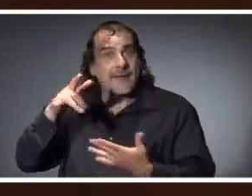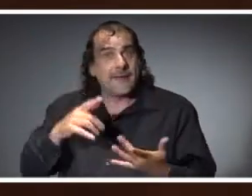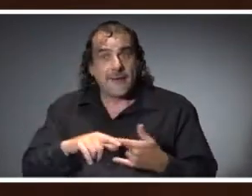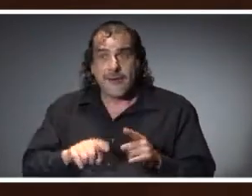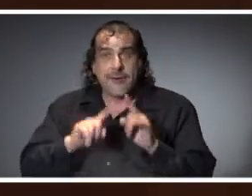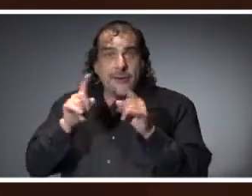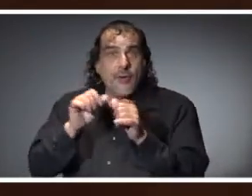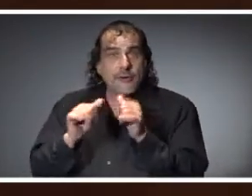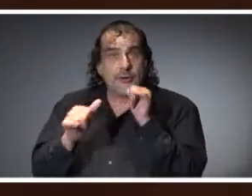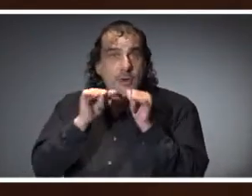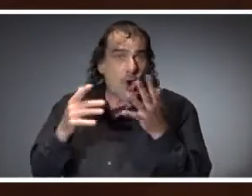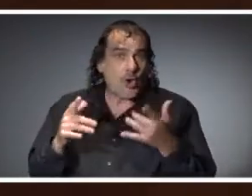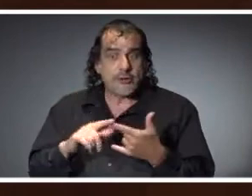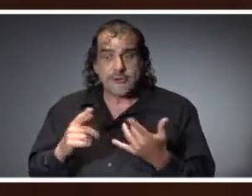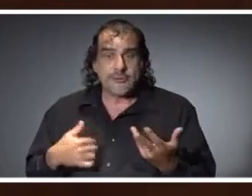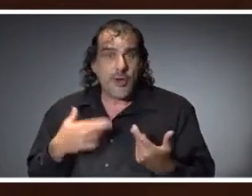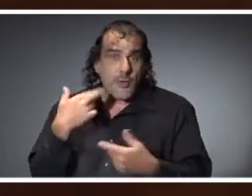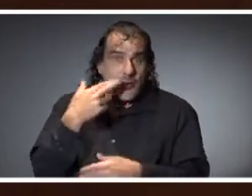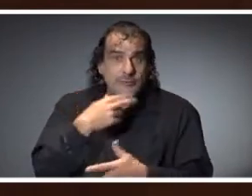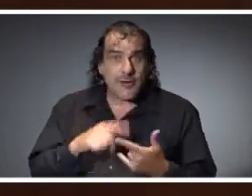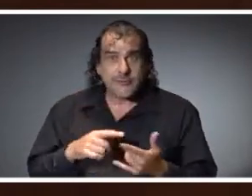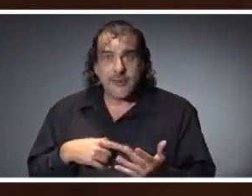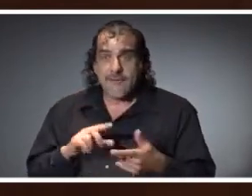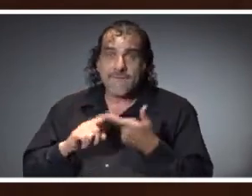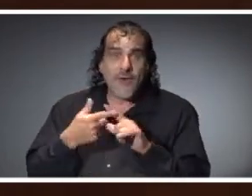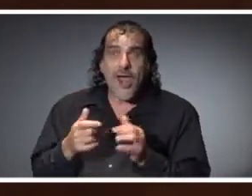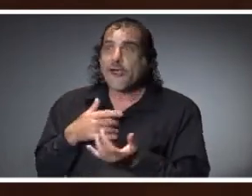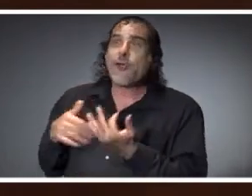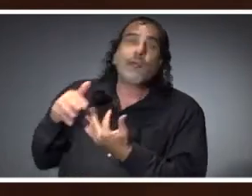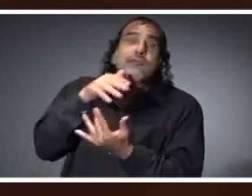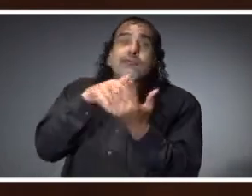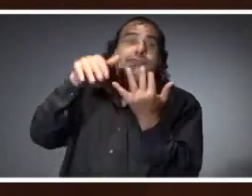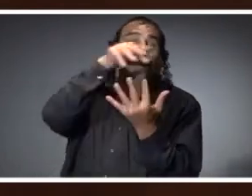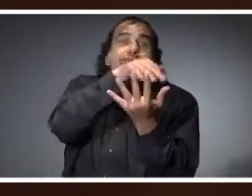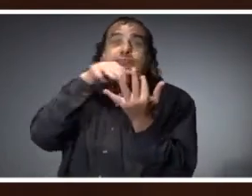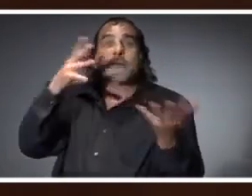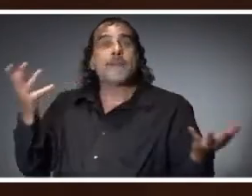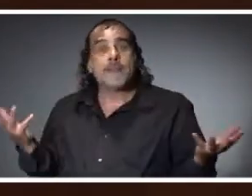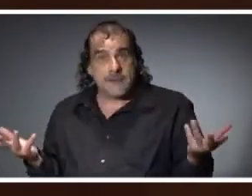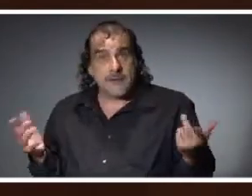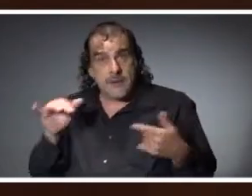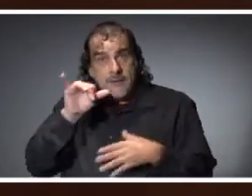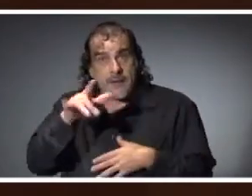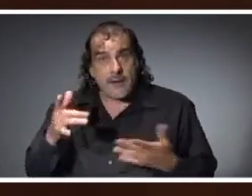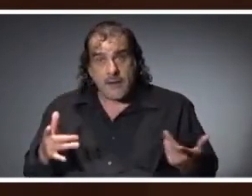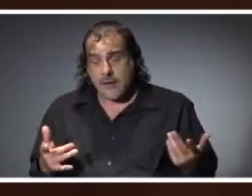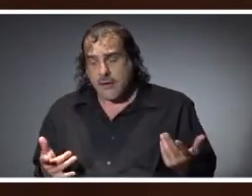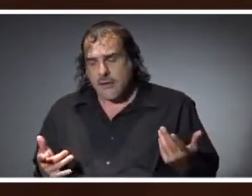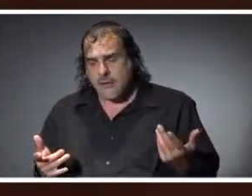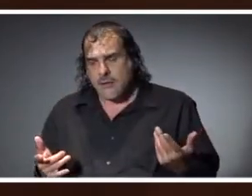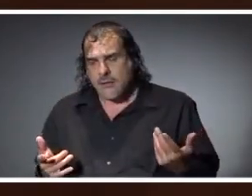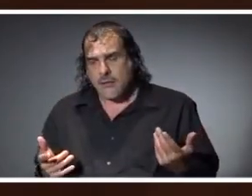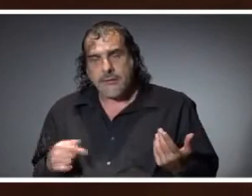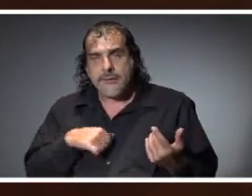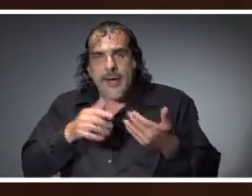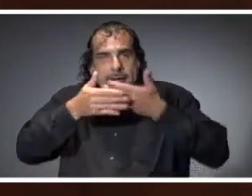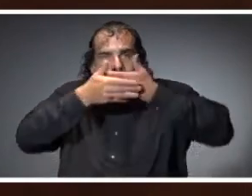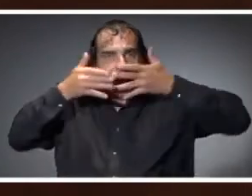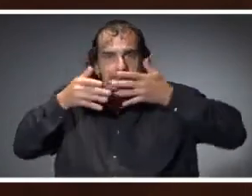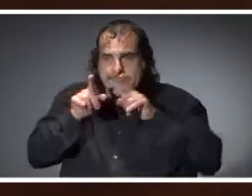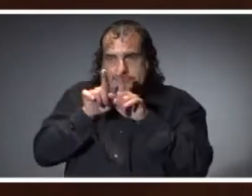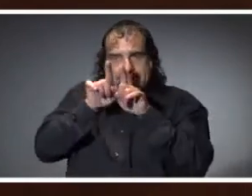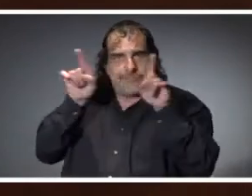to the bars and restaurants. It's hanging out with friends, and it's not continuing to do those things like masking